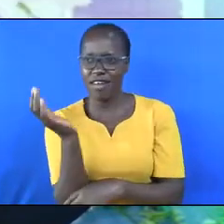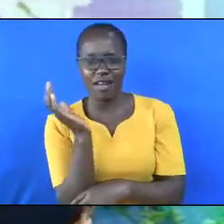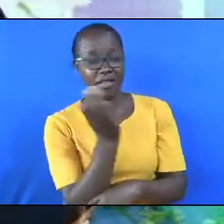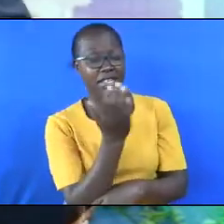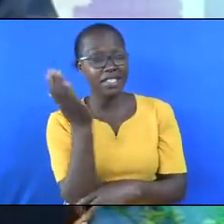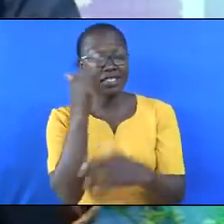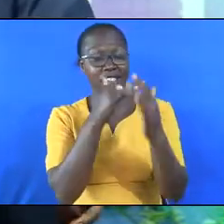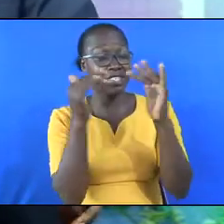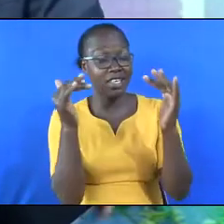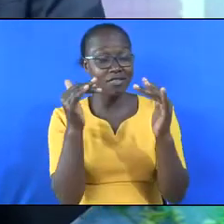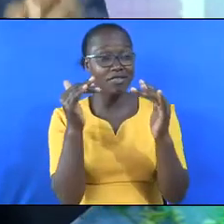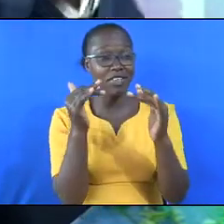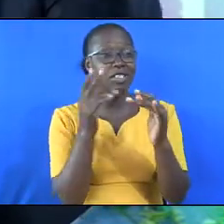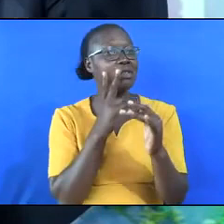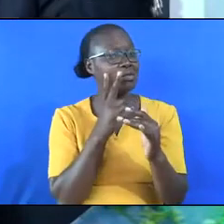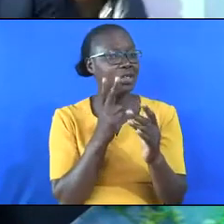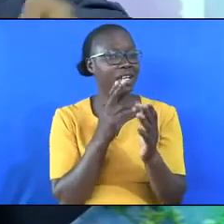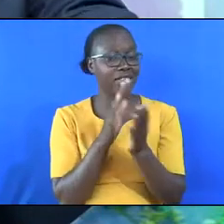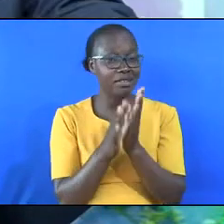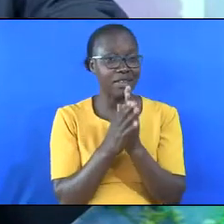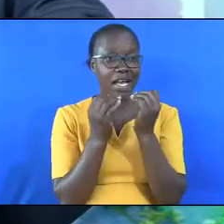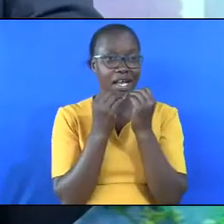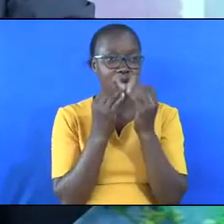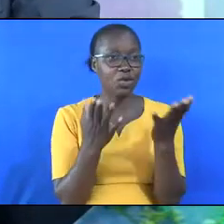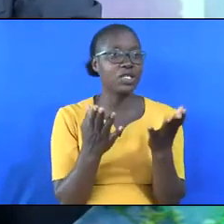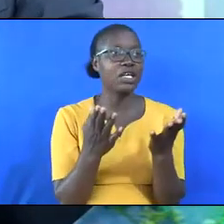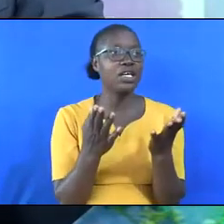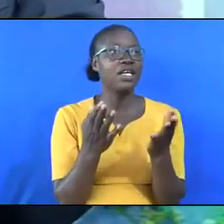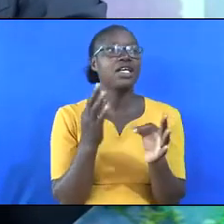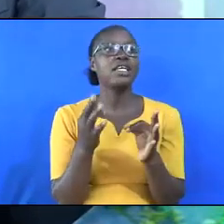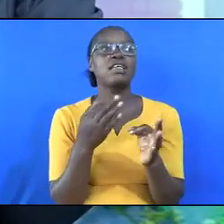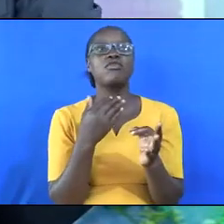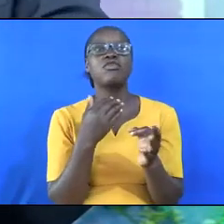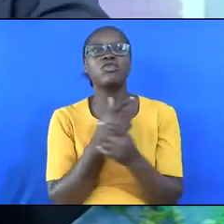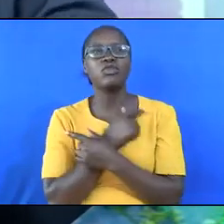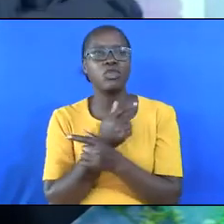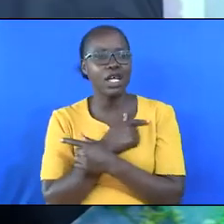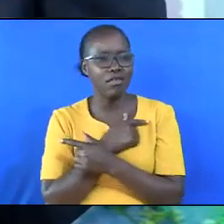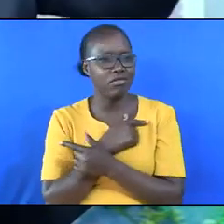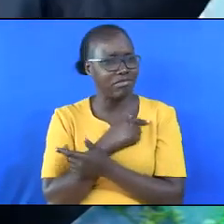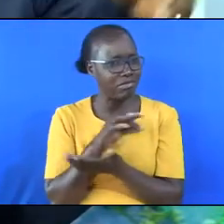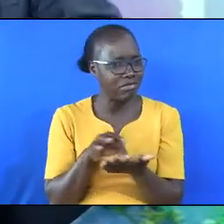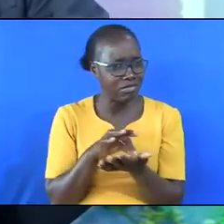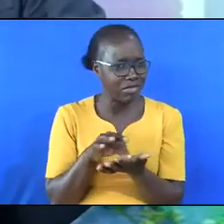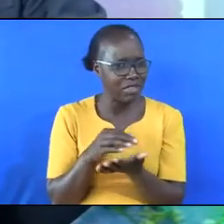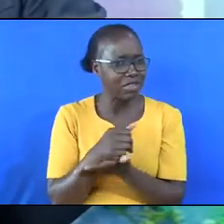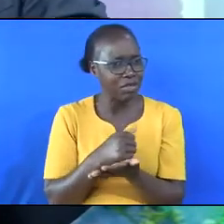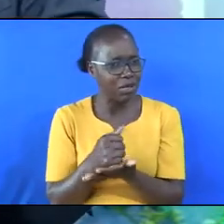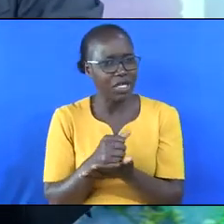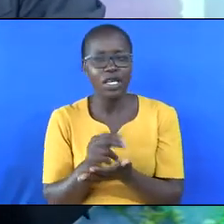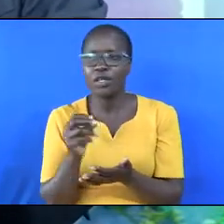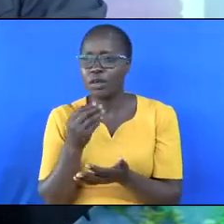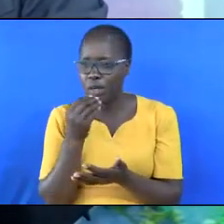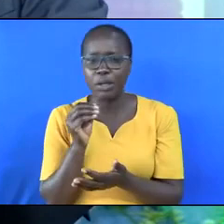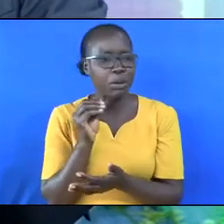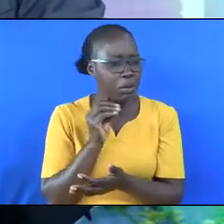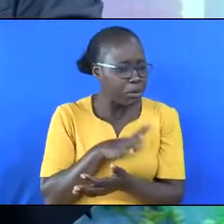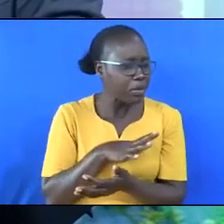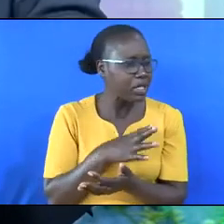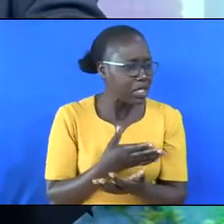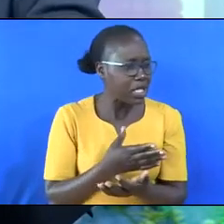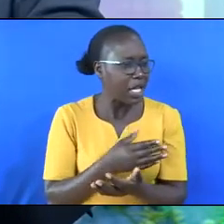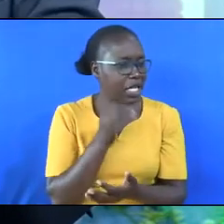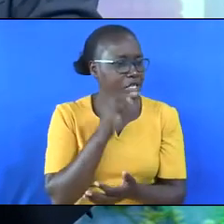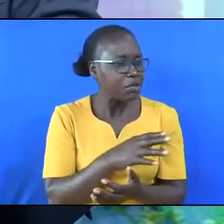In fact, even if you happen to chew tobacco in heaven, for you to spit it, you'll have to go out and spit it in hell,